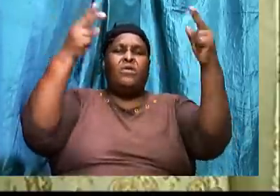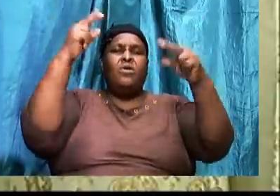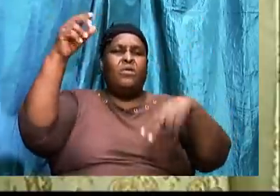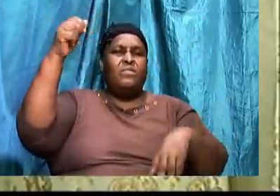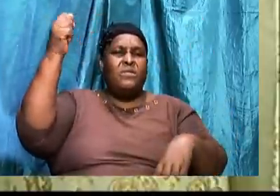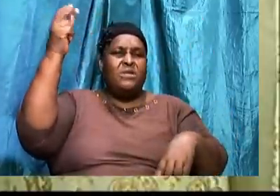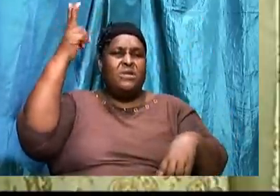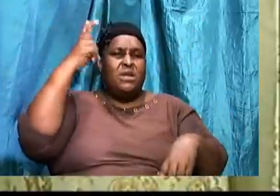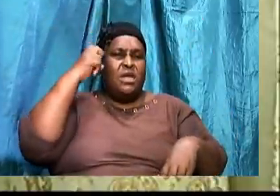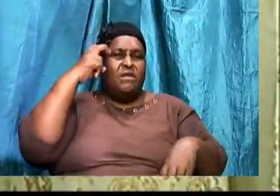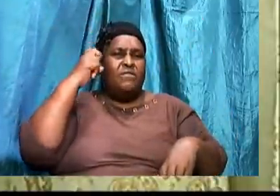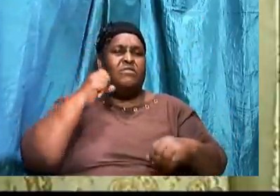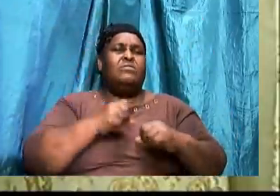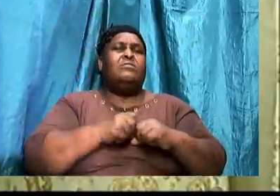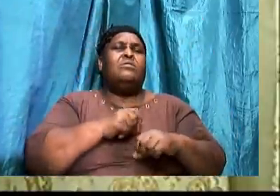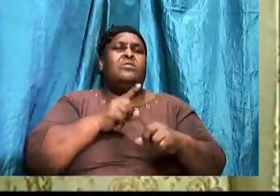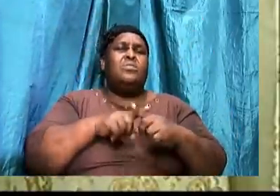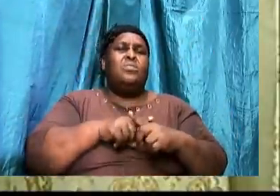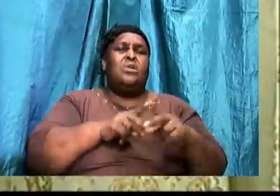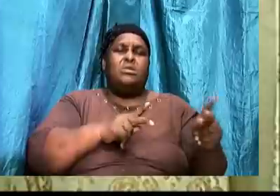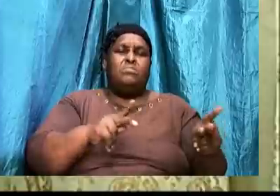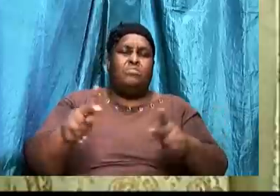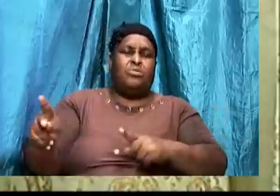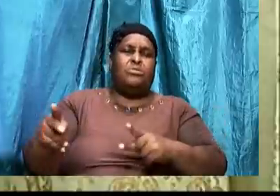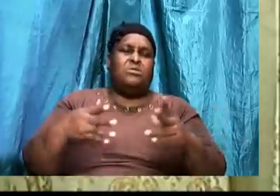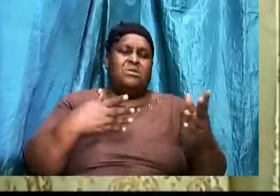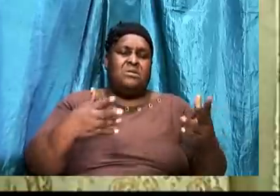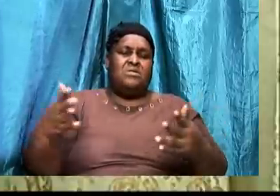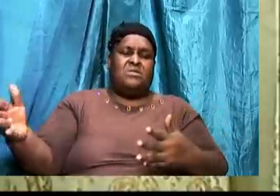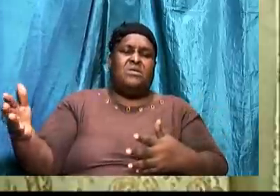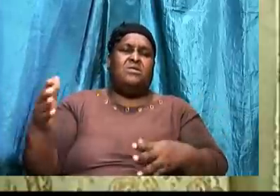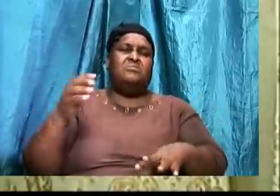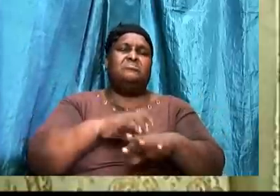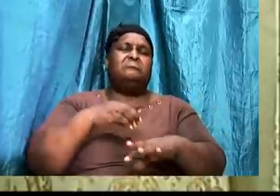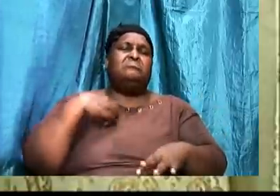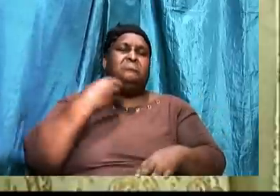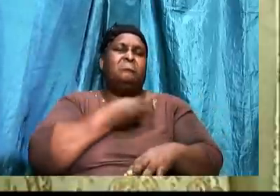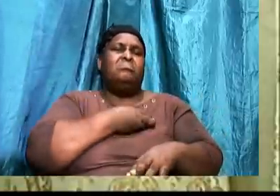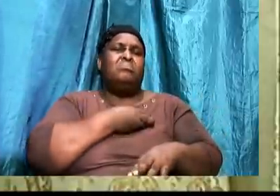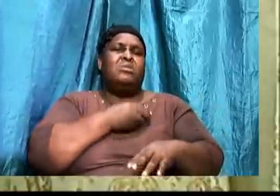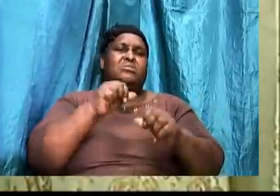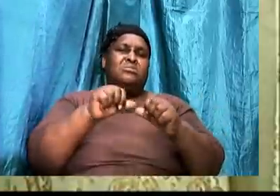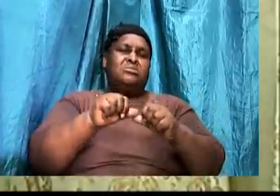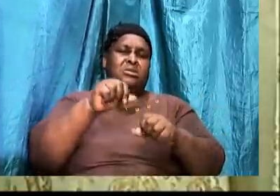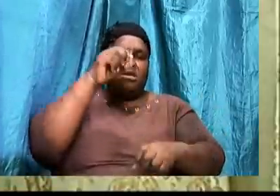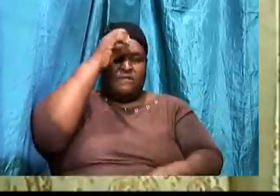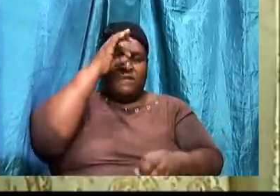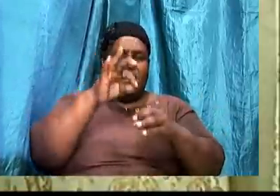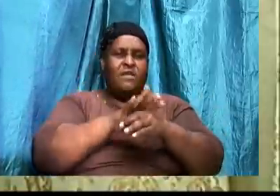that we remain faithful to God. And it's important.